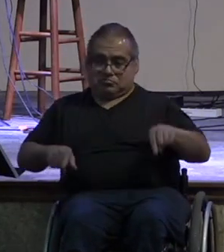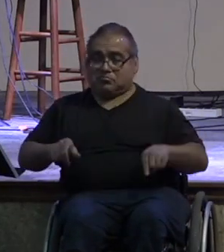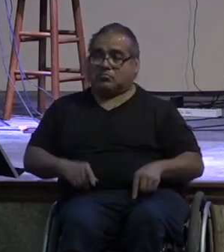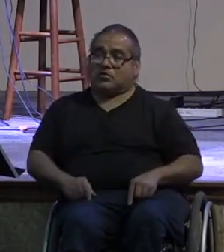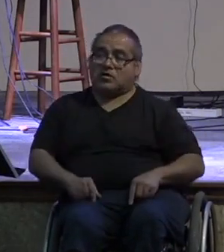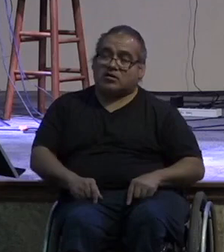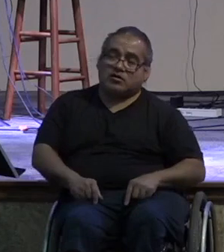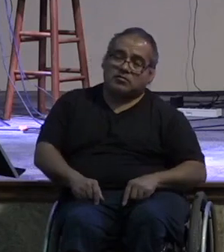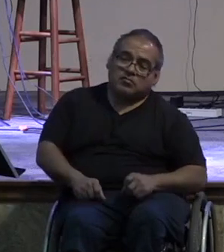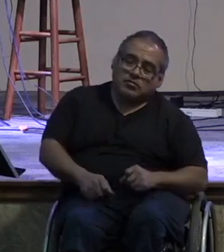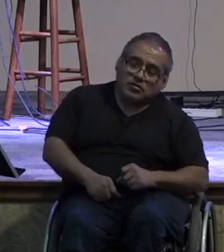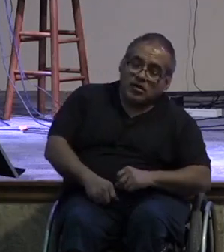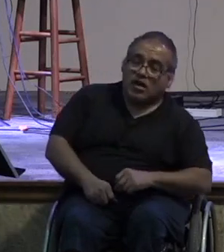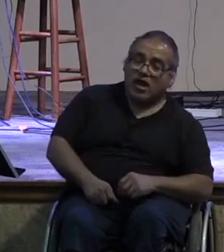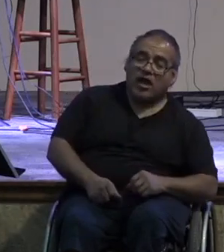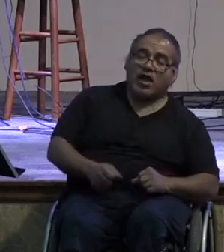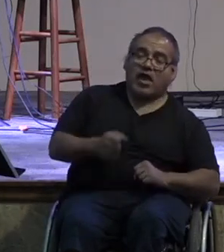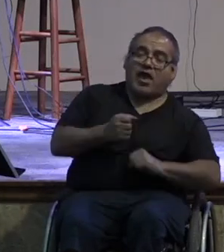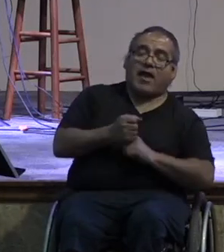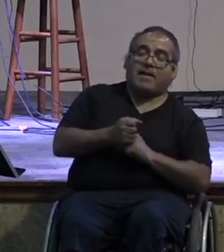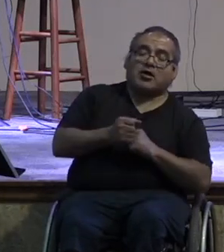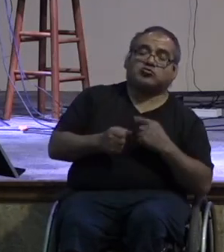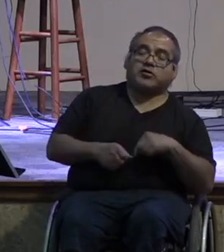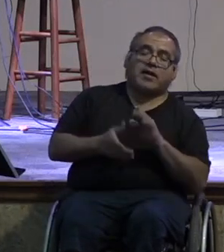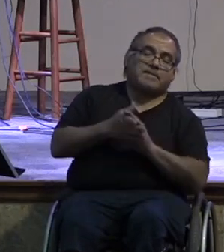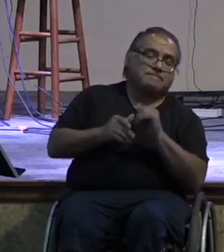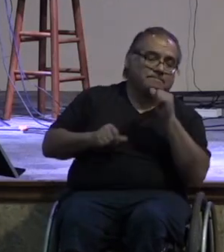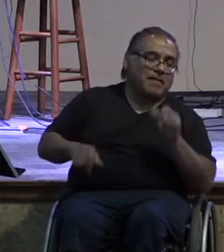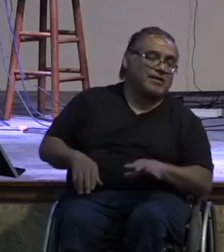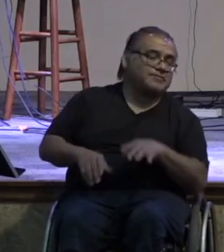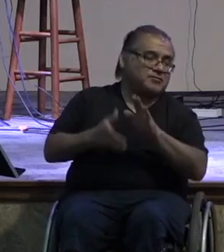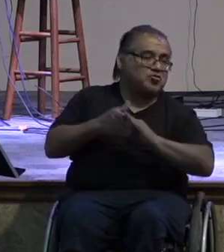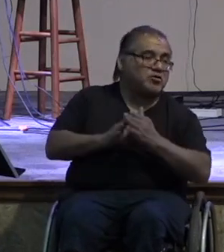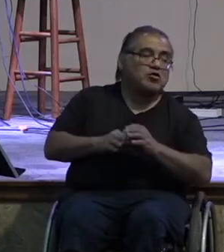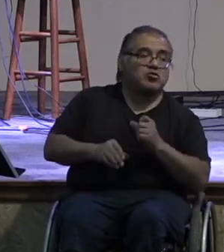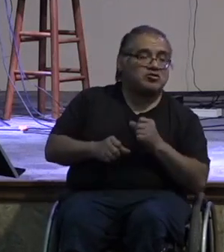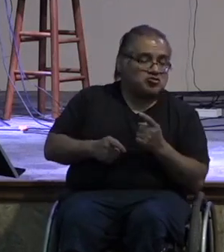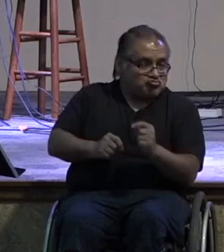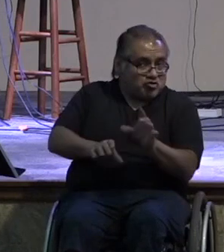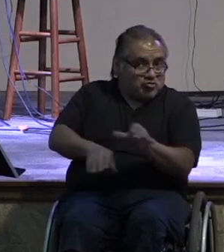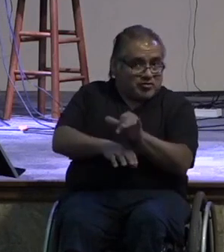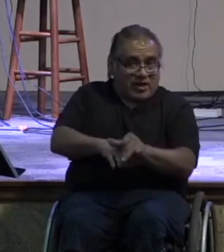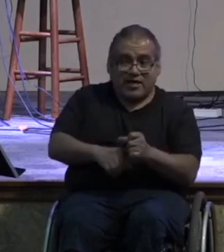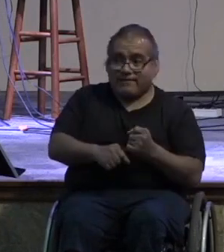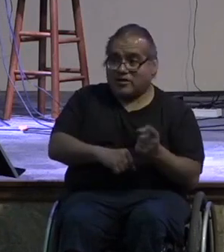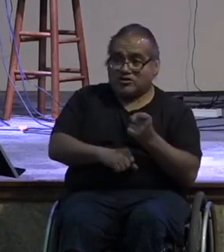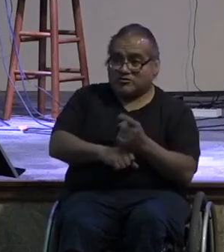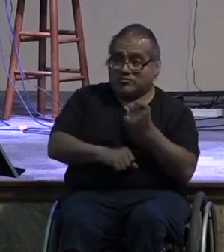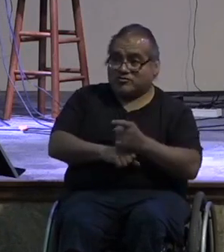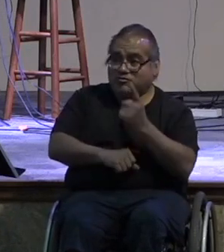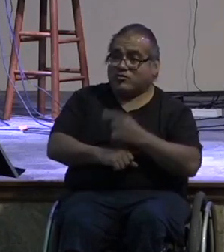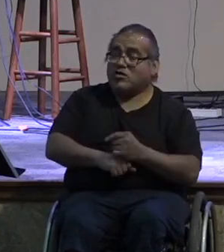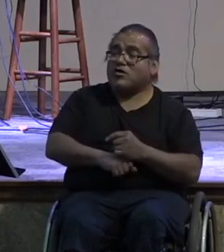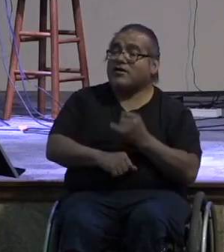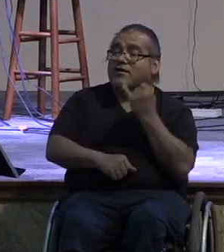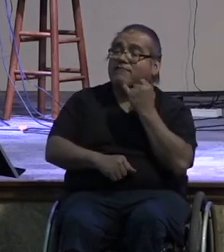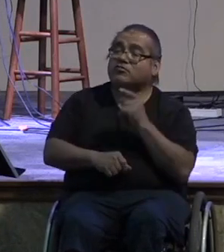has done with our giving how much we can bless the community and we try to do that every year we have money set aside for people who are struggling